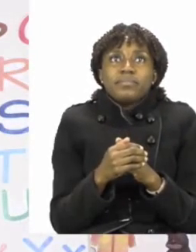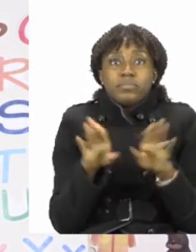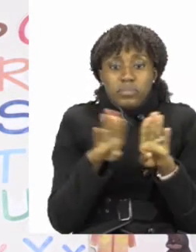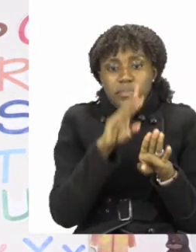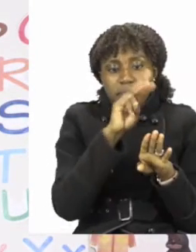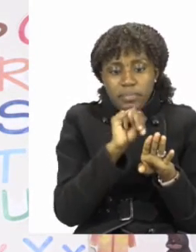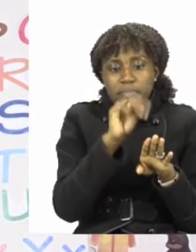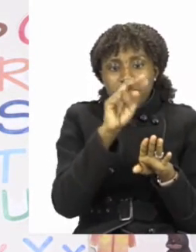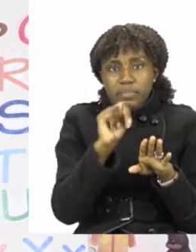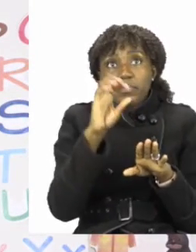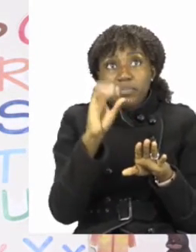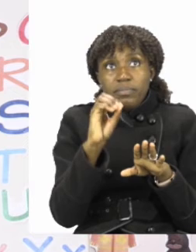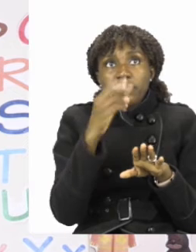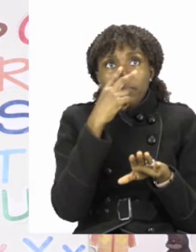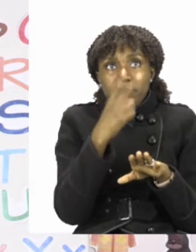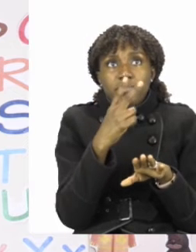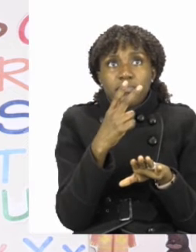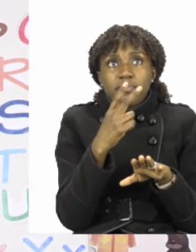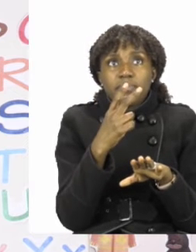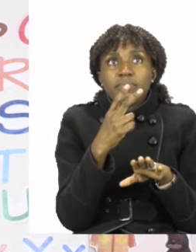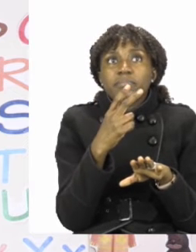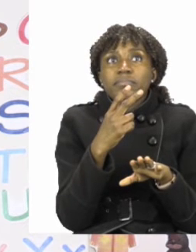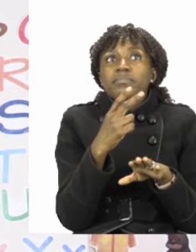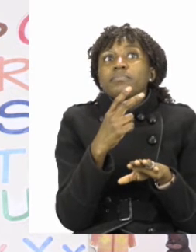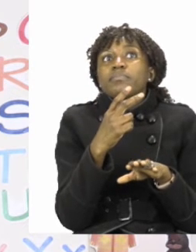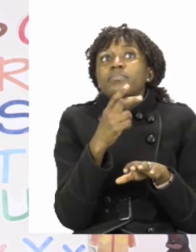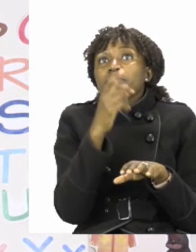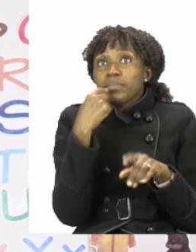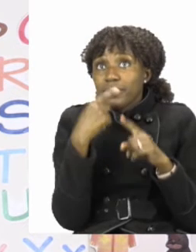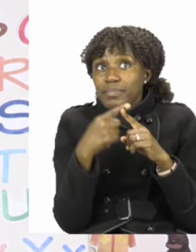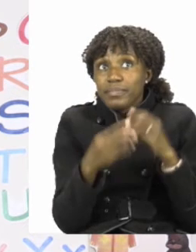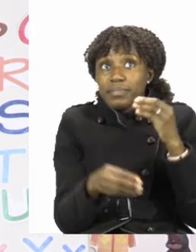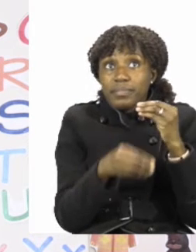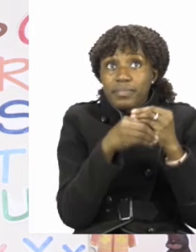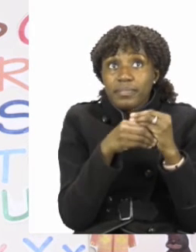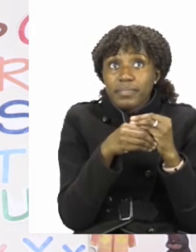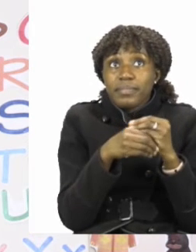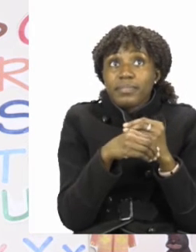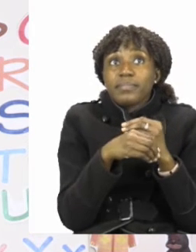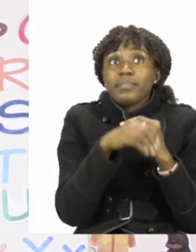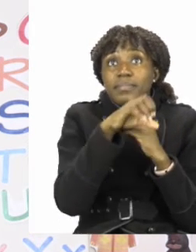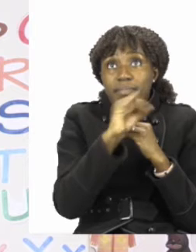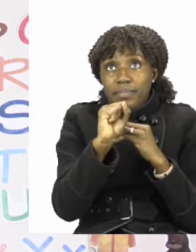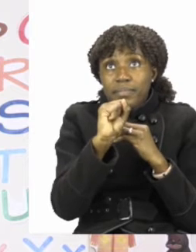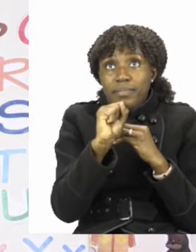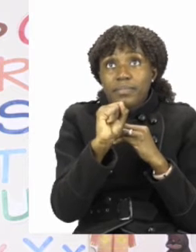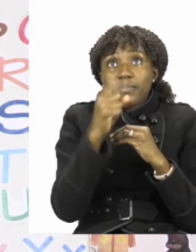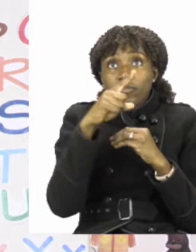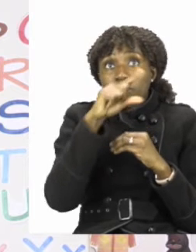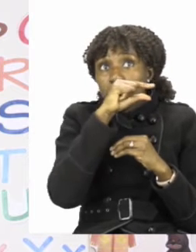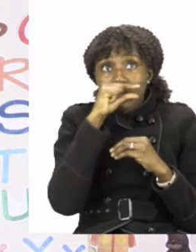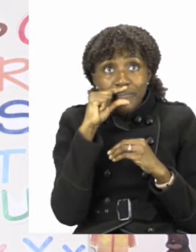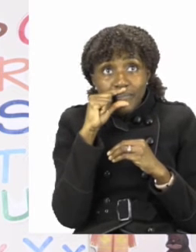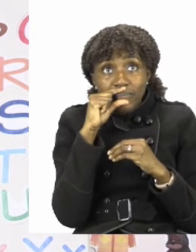Now on the board I have a simple rule that says add S for someone's name. So